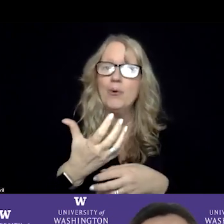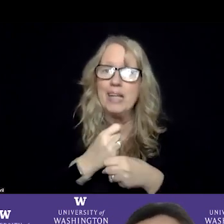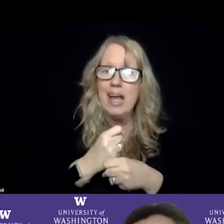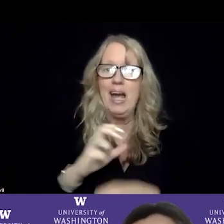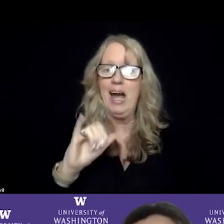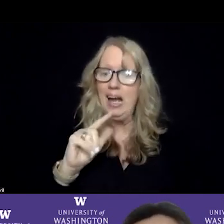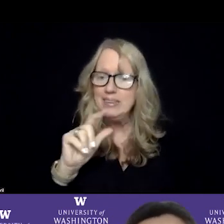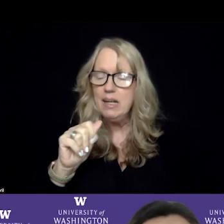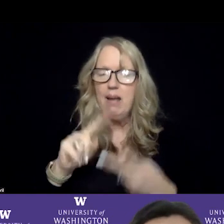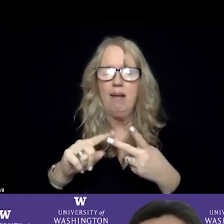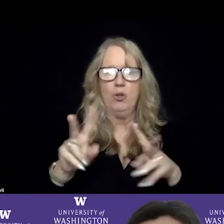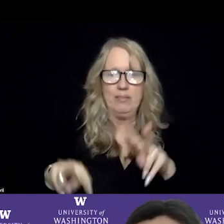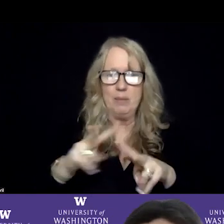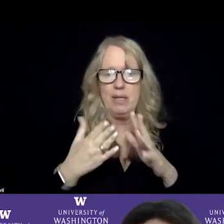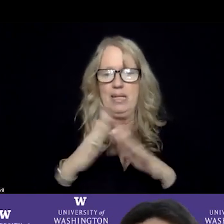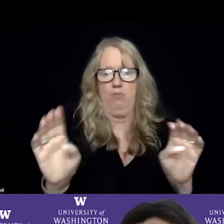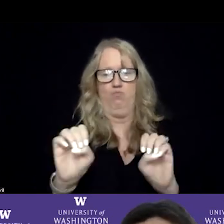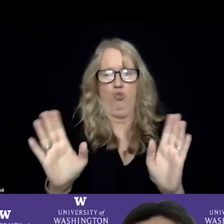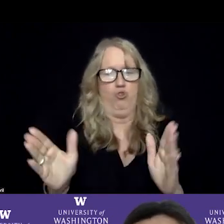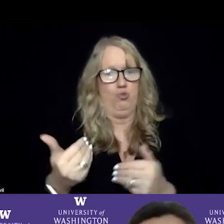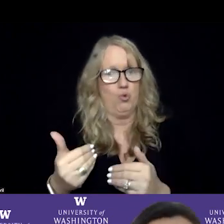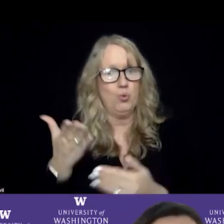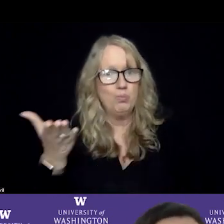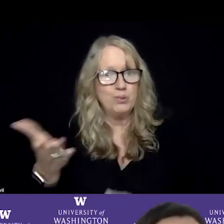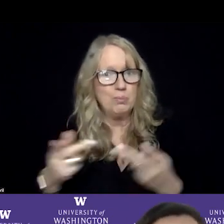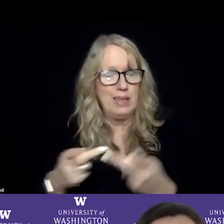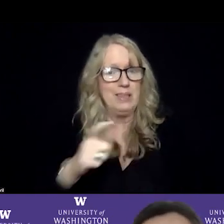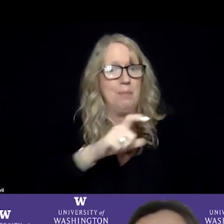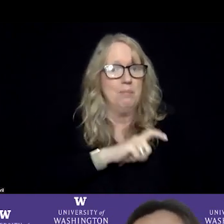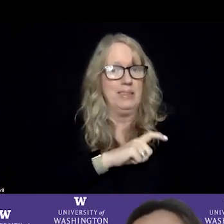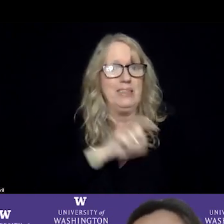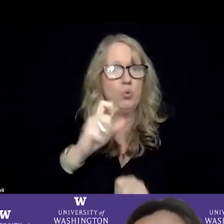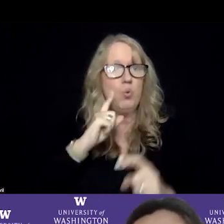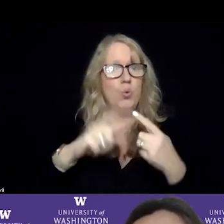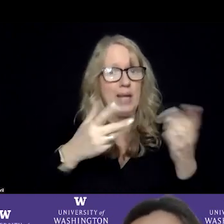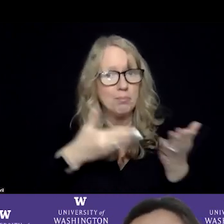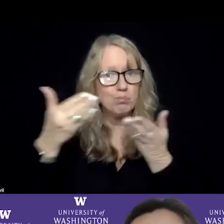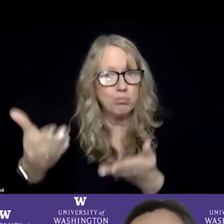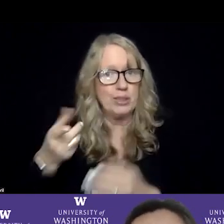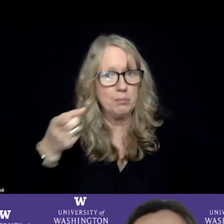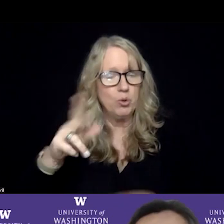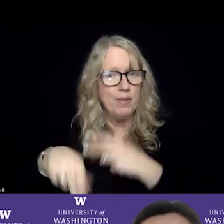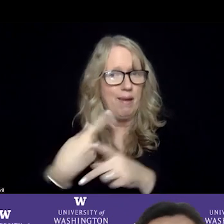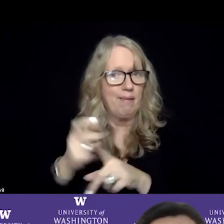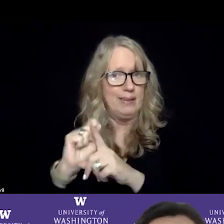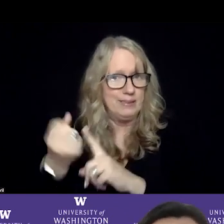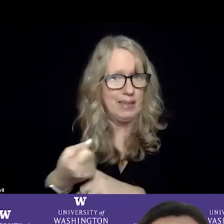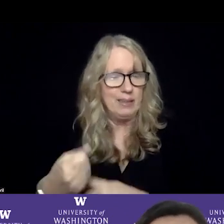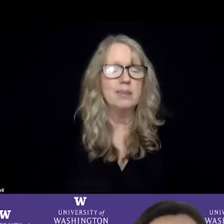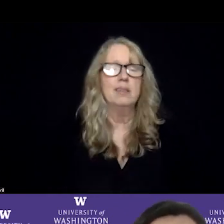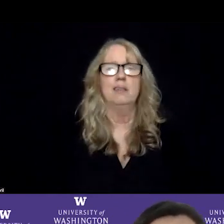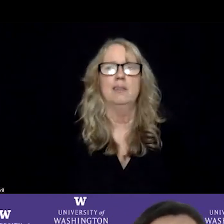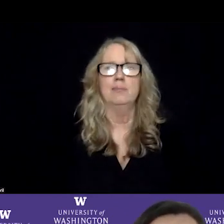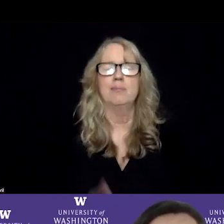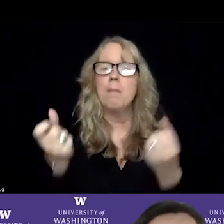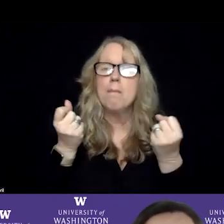ITA evaluation is in an emergency room oftentimes, and police are the only people who can take people to that setting. We also have, I think, like